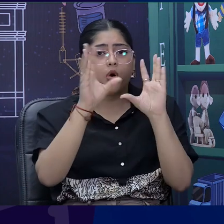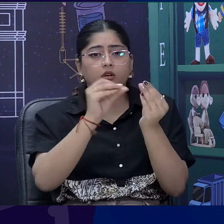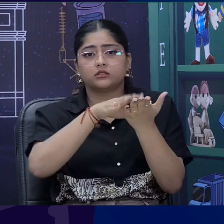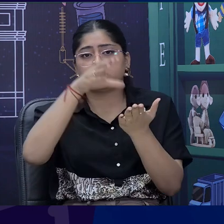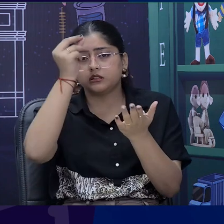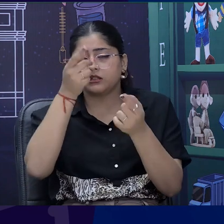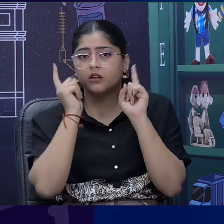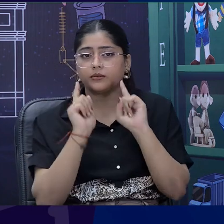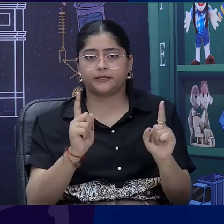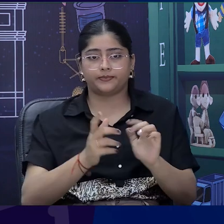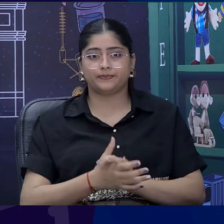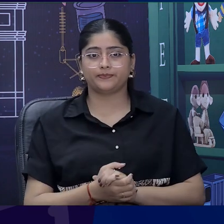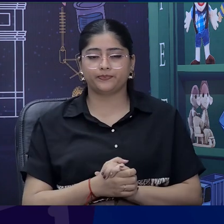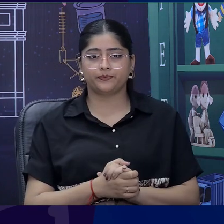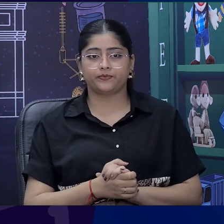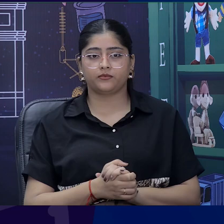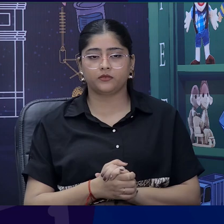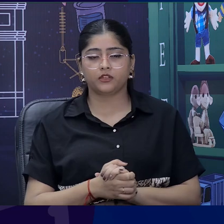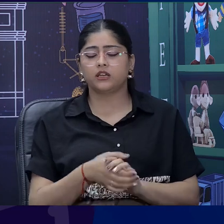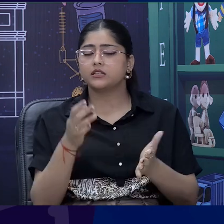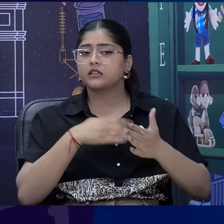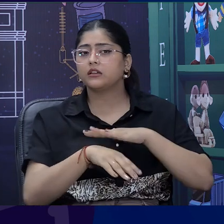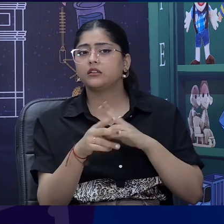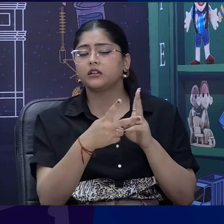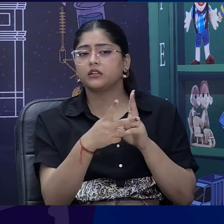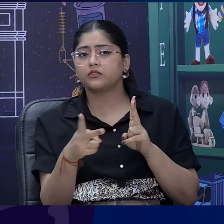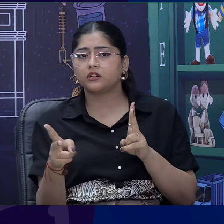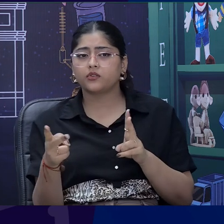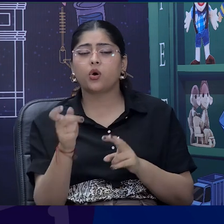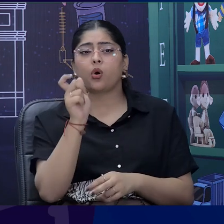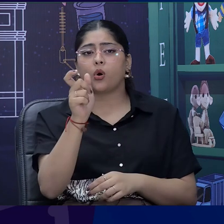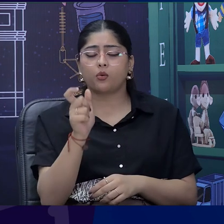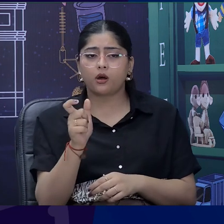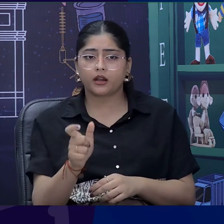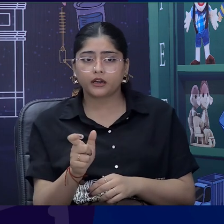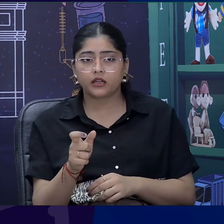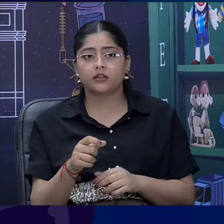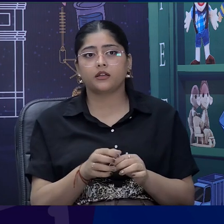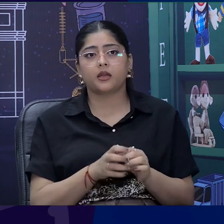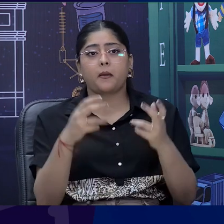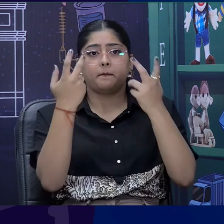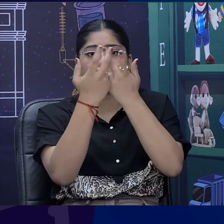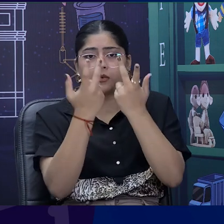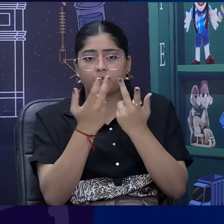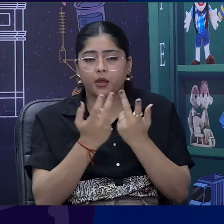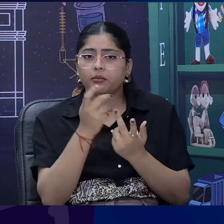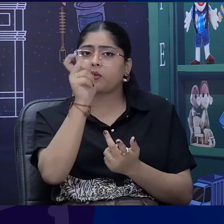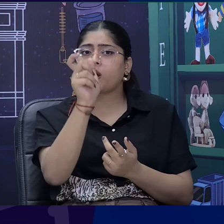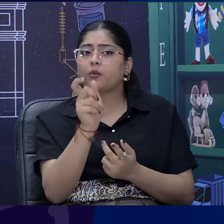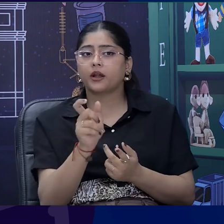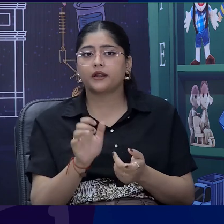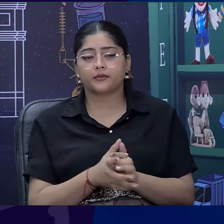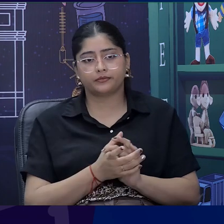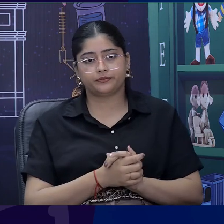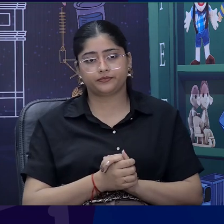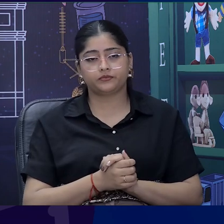poem as well ma'am. There are so many rhyming words right could you please explain to them to all the viewers ma'am. So, rhyming